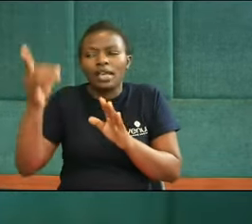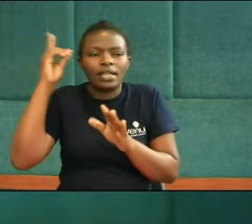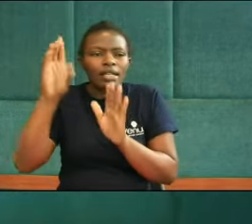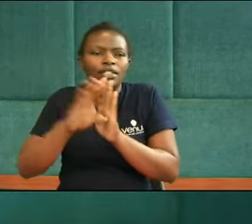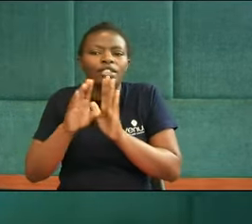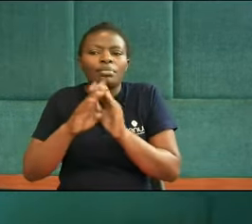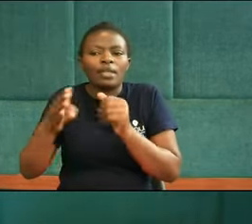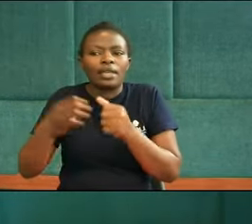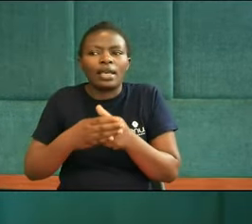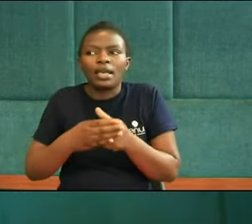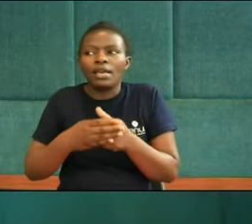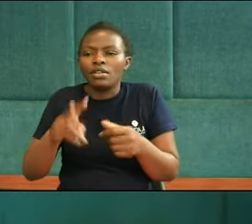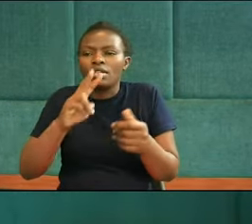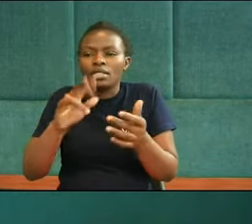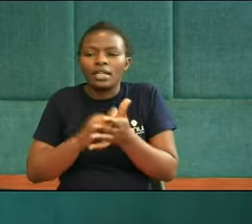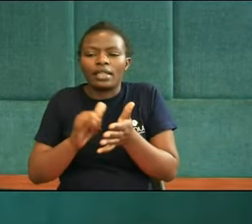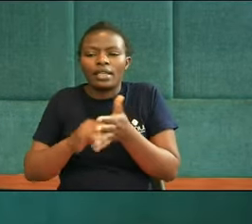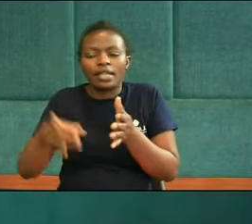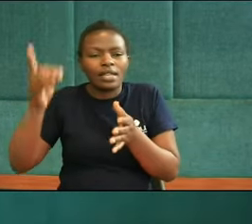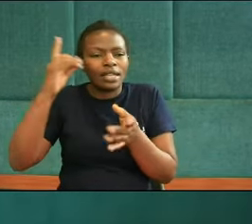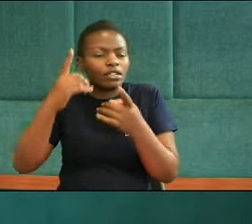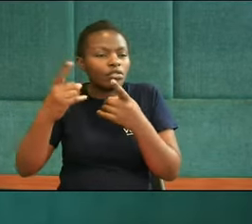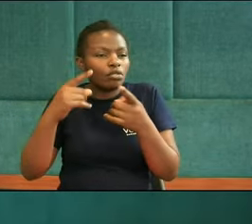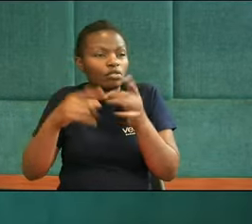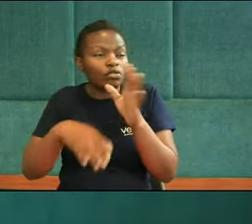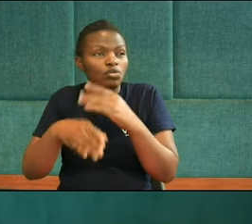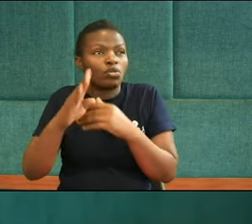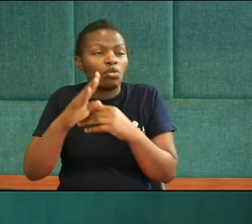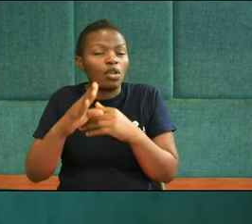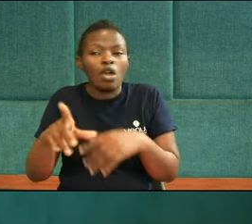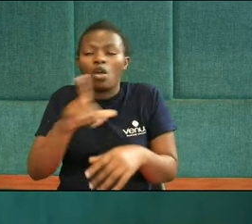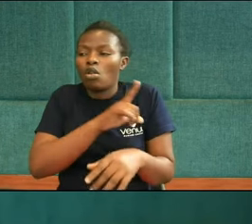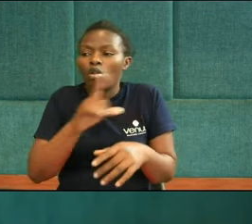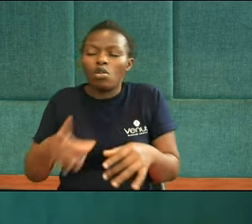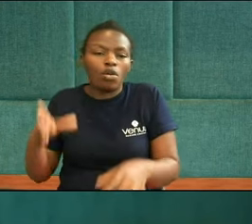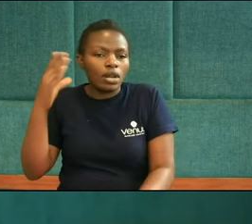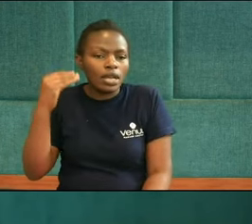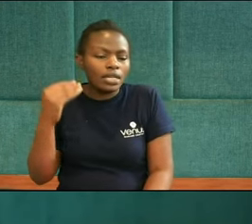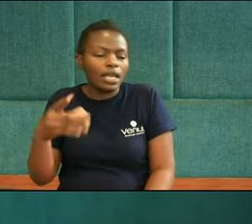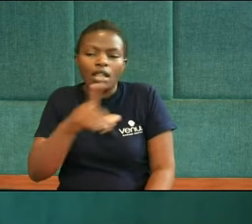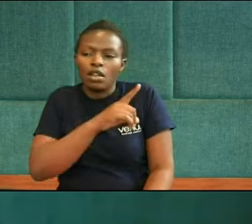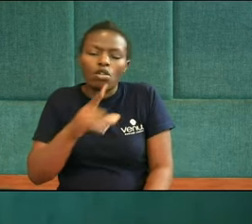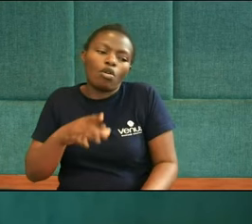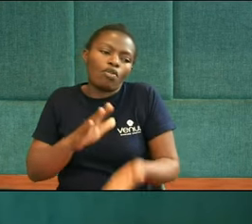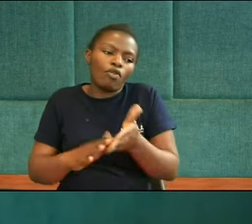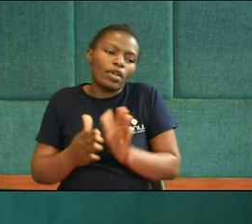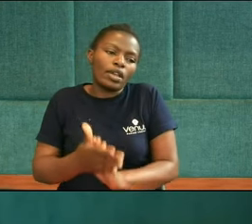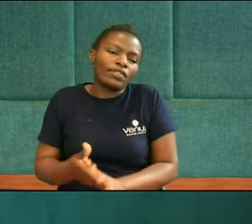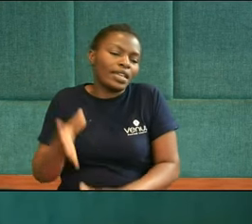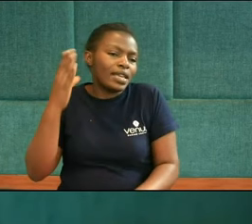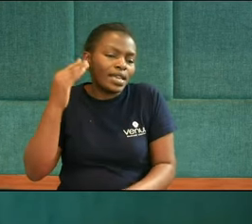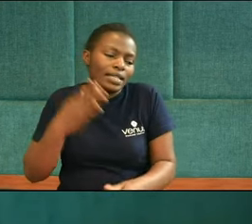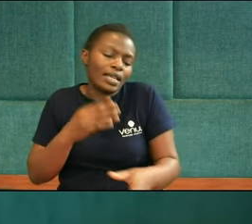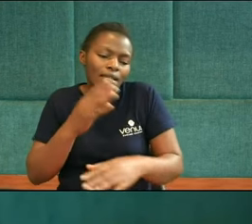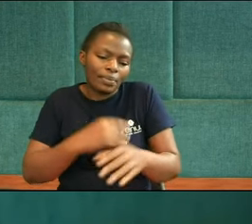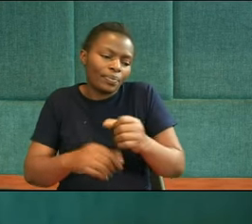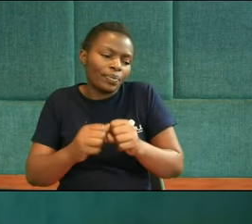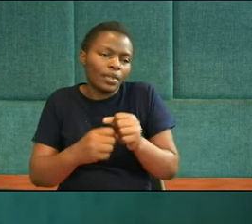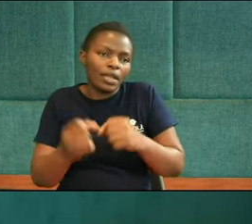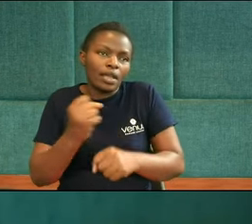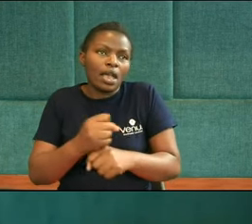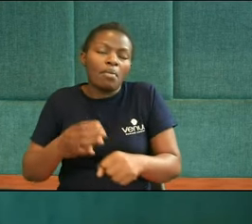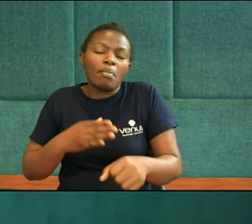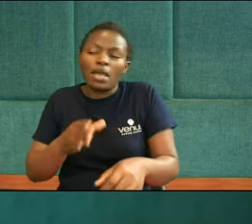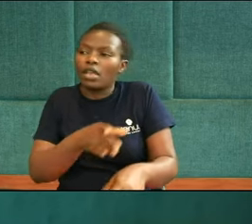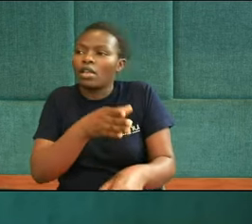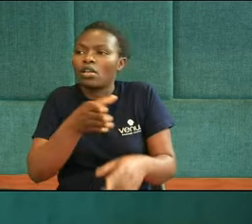Where Daniel is talking To God And the key text says Lord listen Lord forgive Lord hear and act For your sake My God Do not delay Because